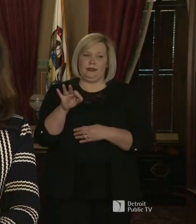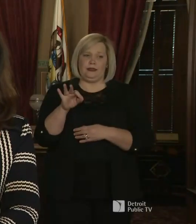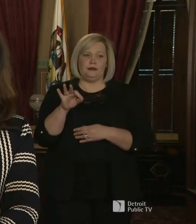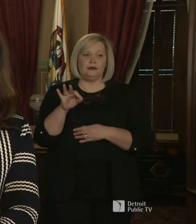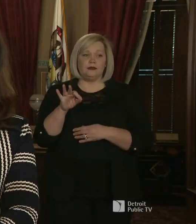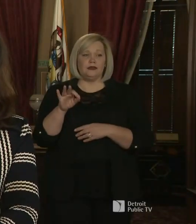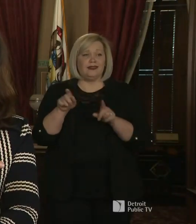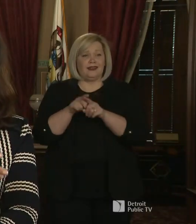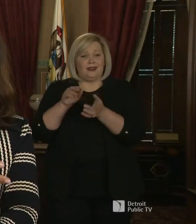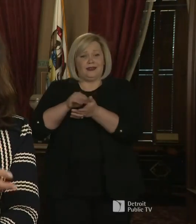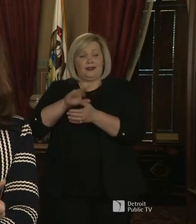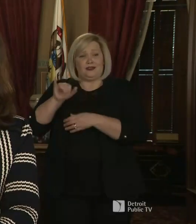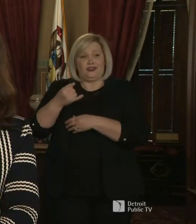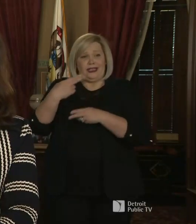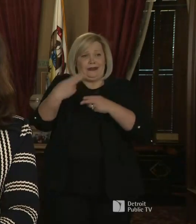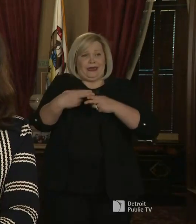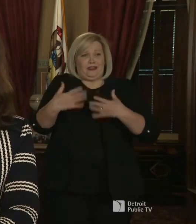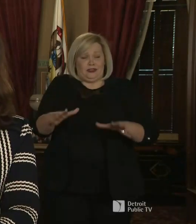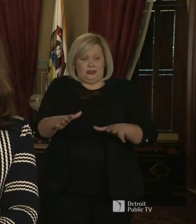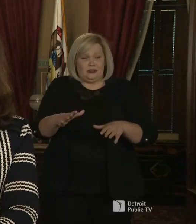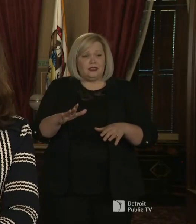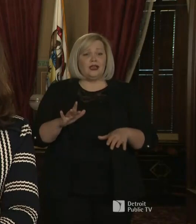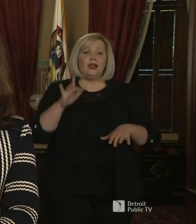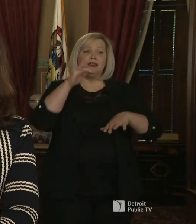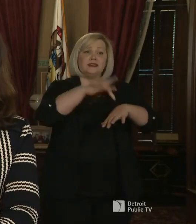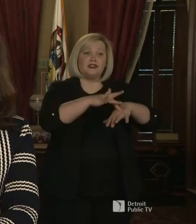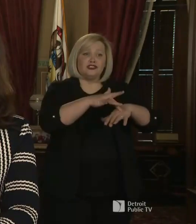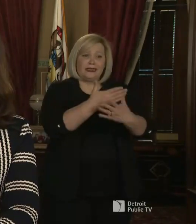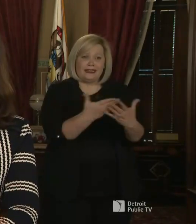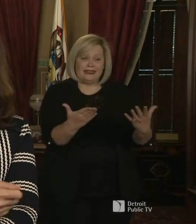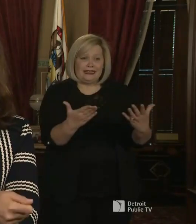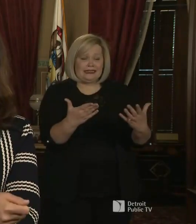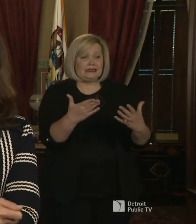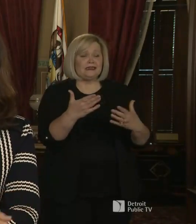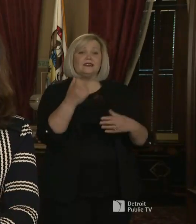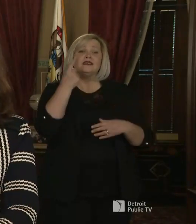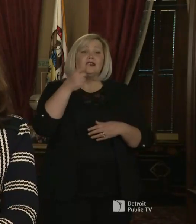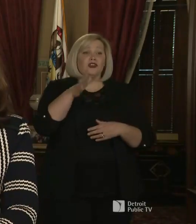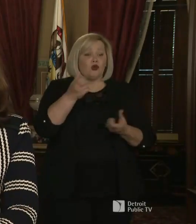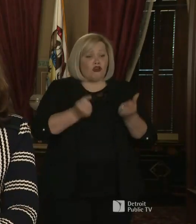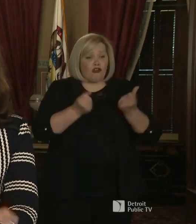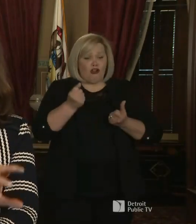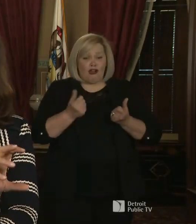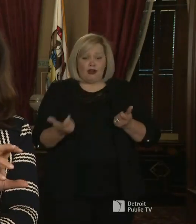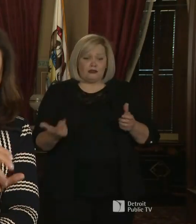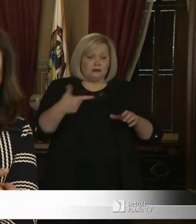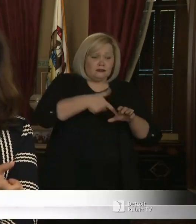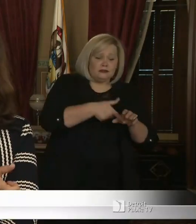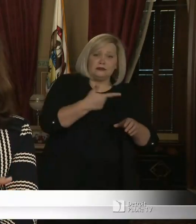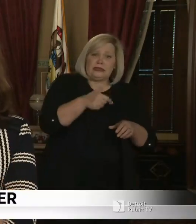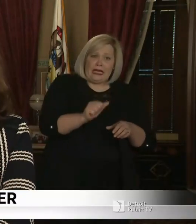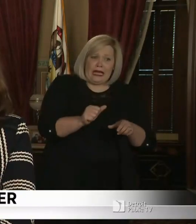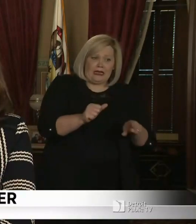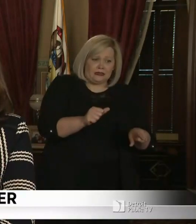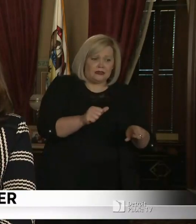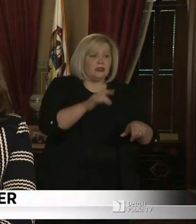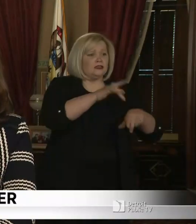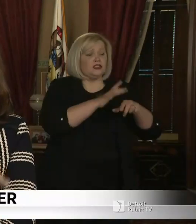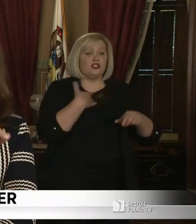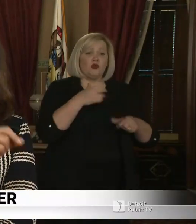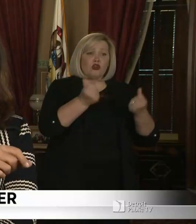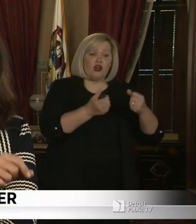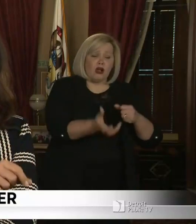touching, you know, whether it's touching the the gas station, you know, the when you're filling up your car or it's the door handle,